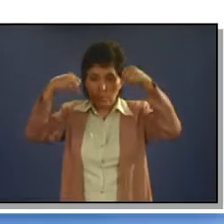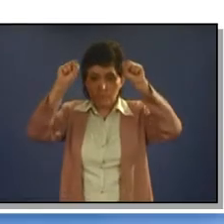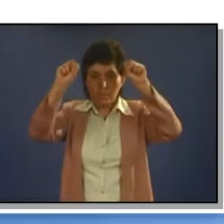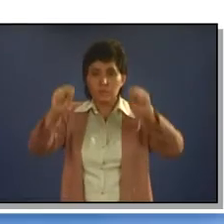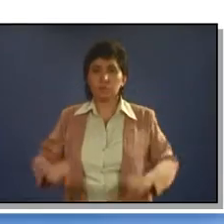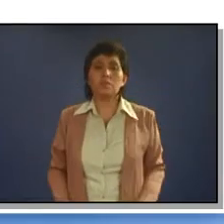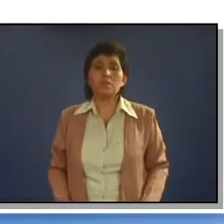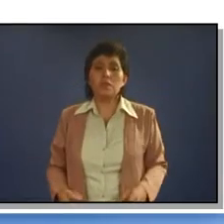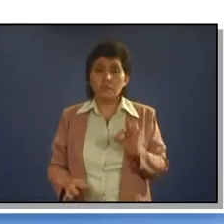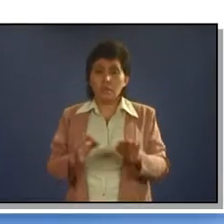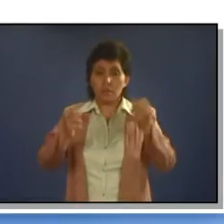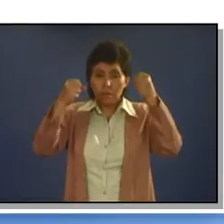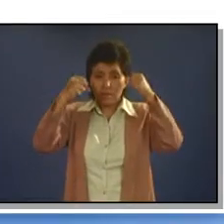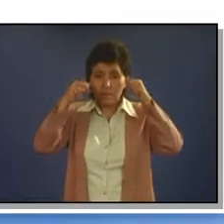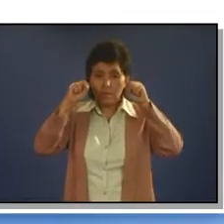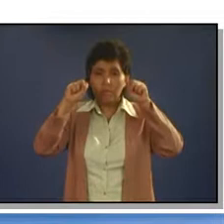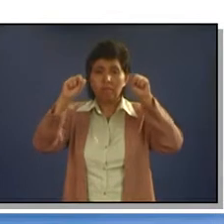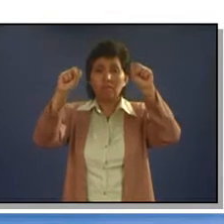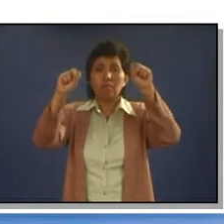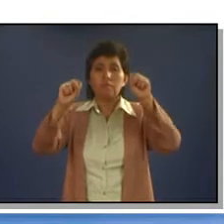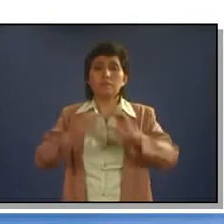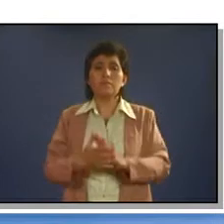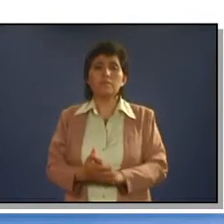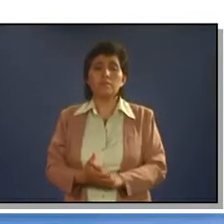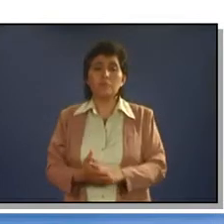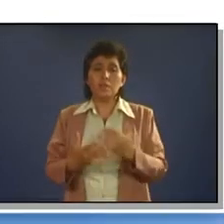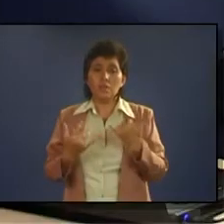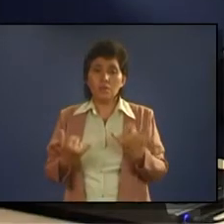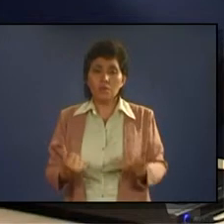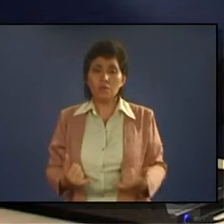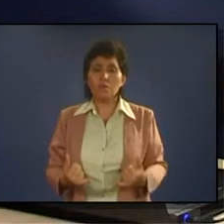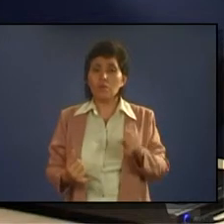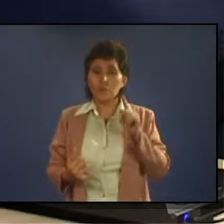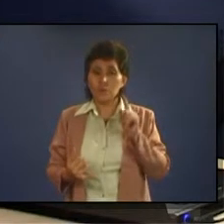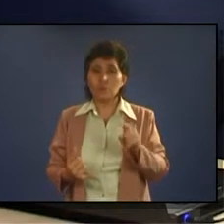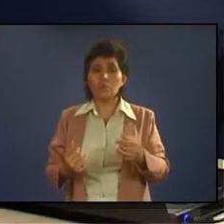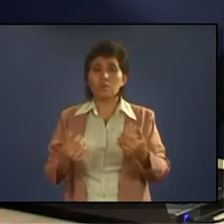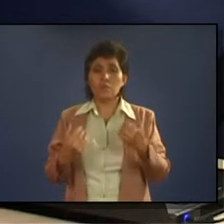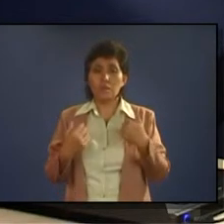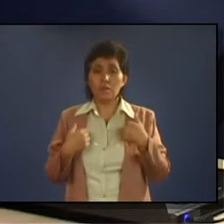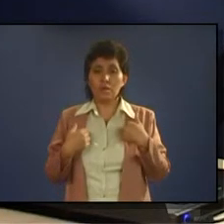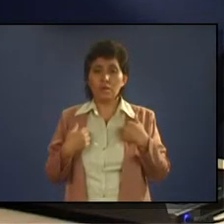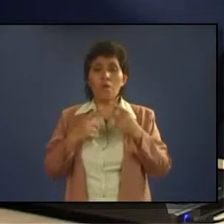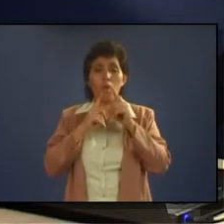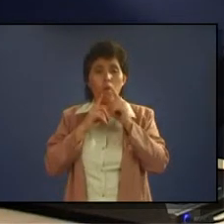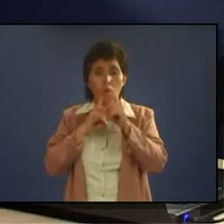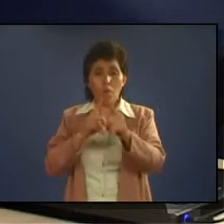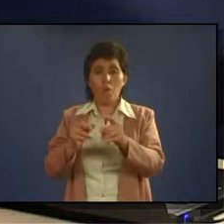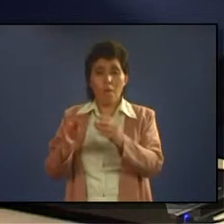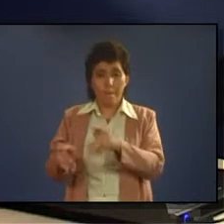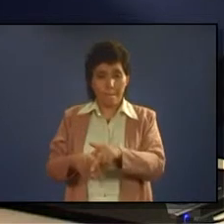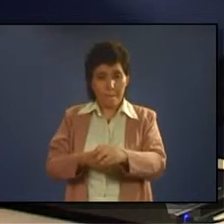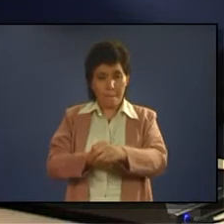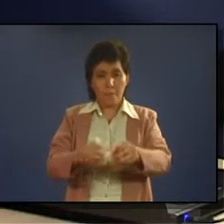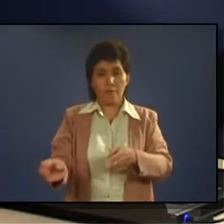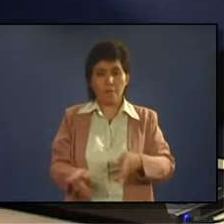now, would you have an open office plan or would you go in terms of a closed door office? Now, what